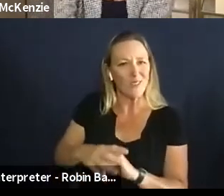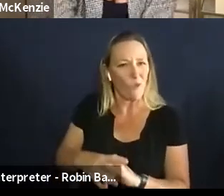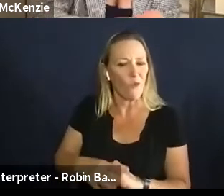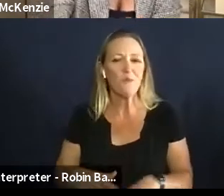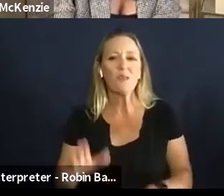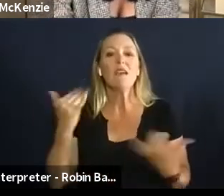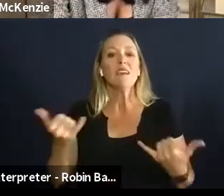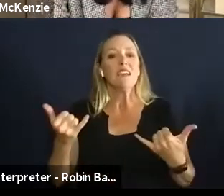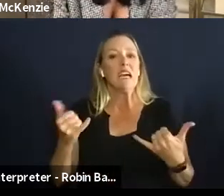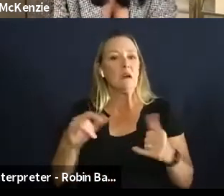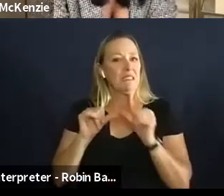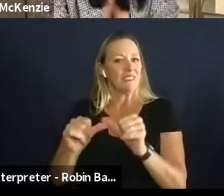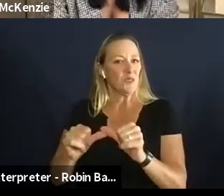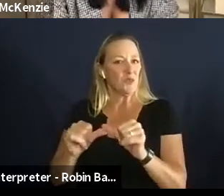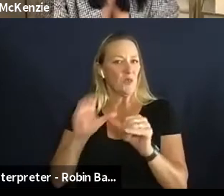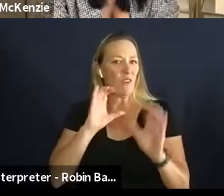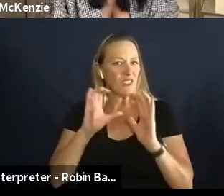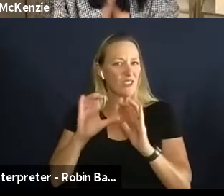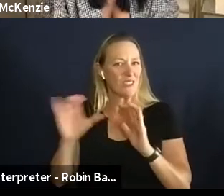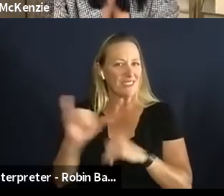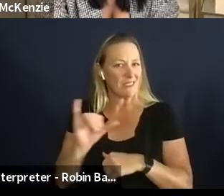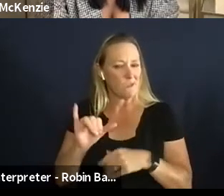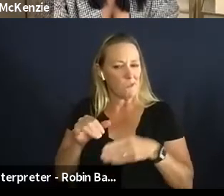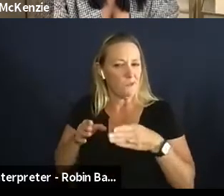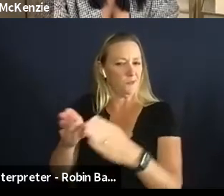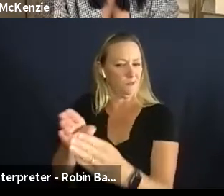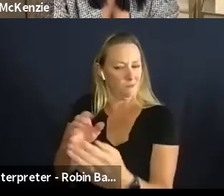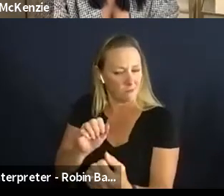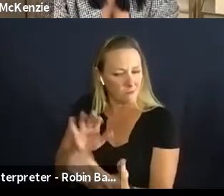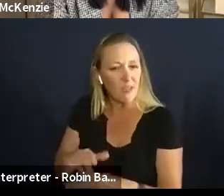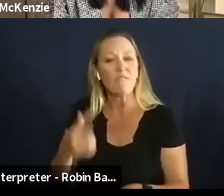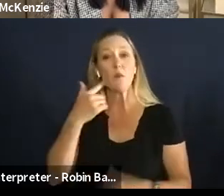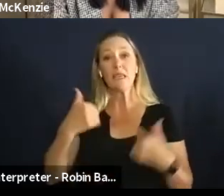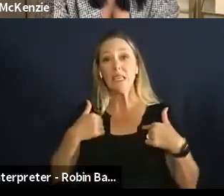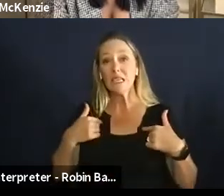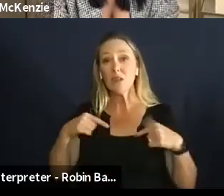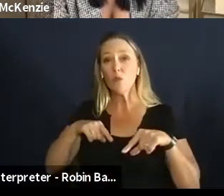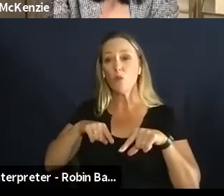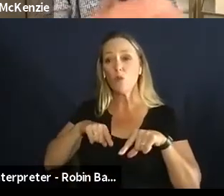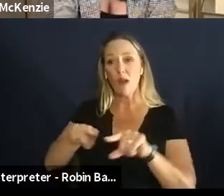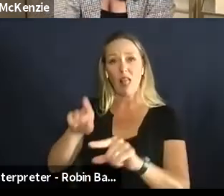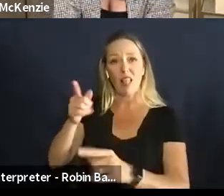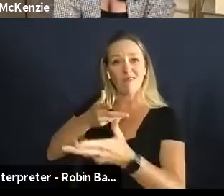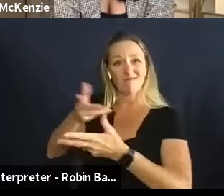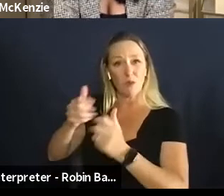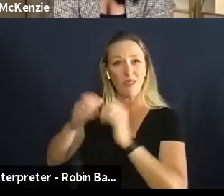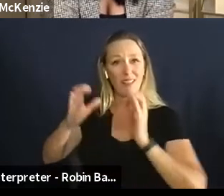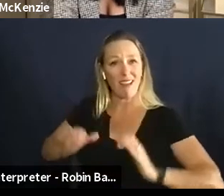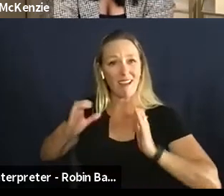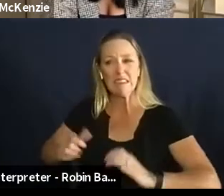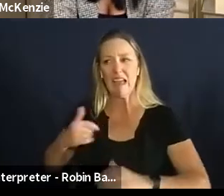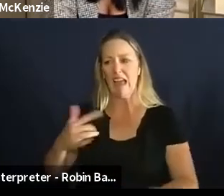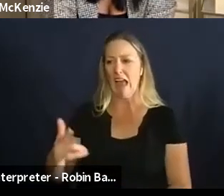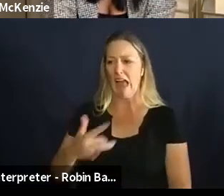i guess i would i'm curious you know i to me i feel like when when we work with clients we often i often feel this sort of weight